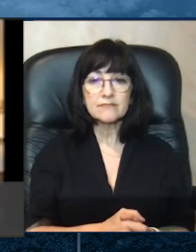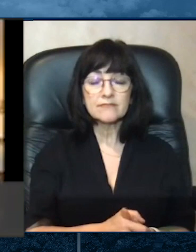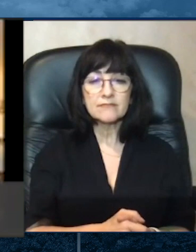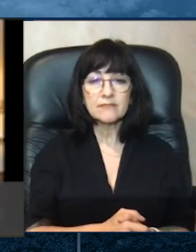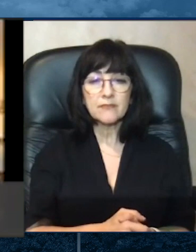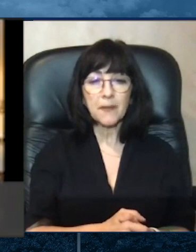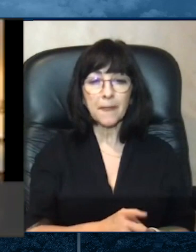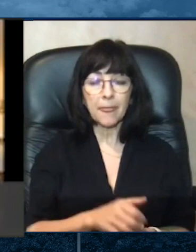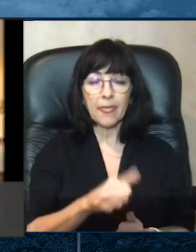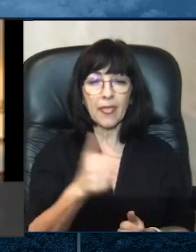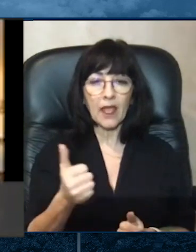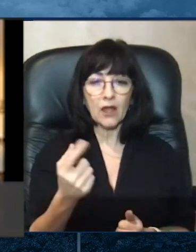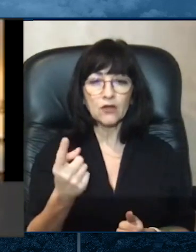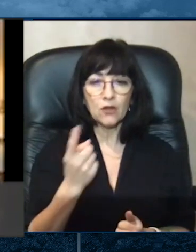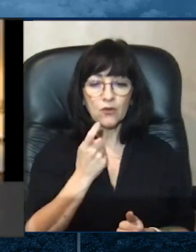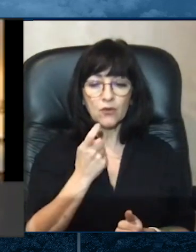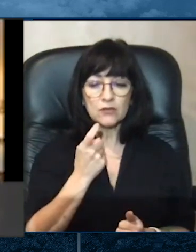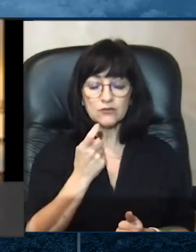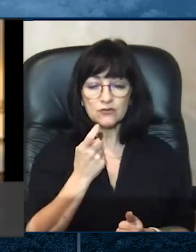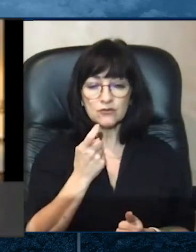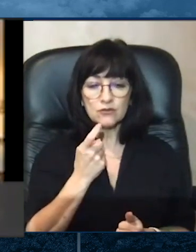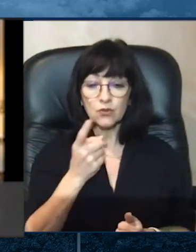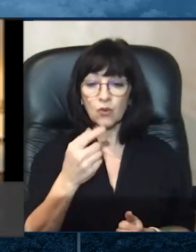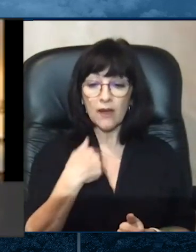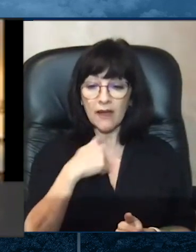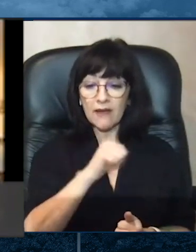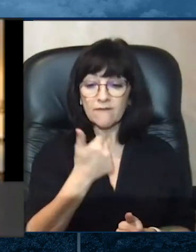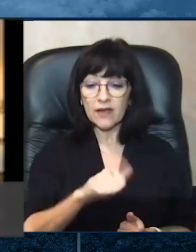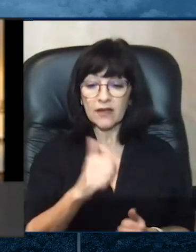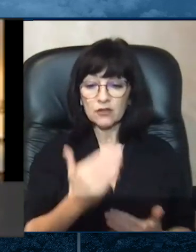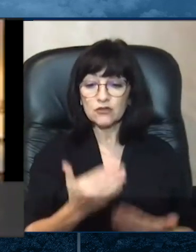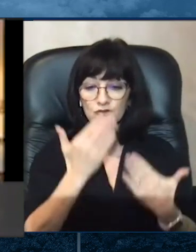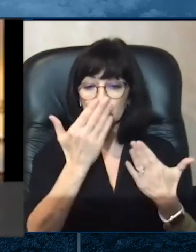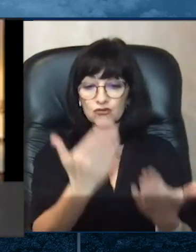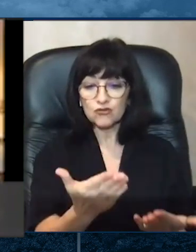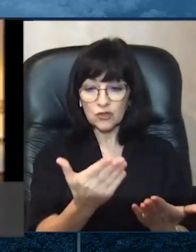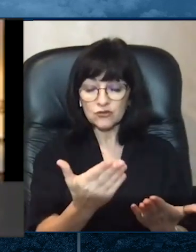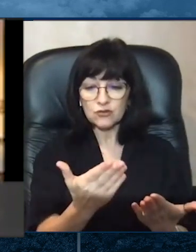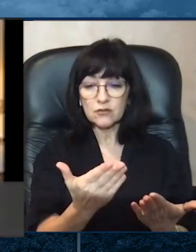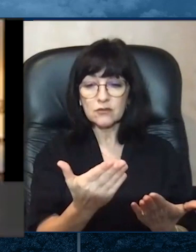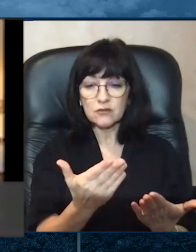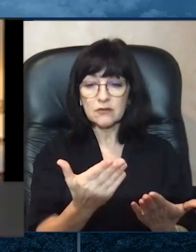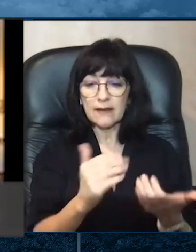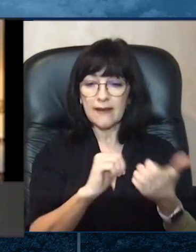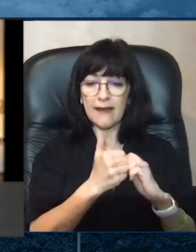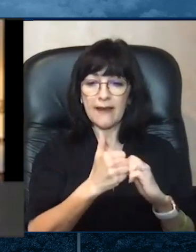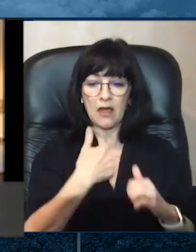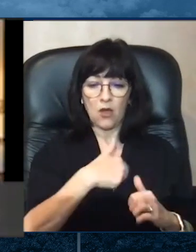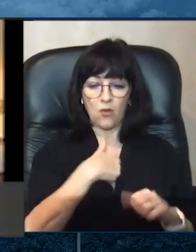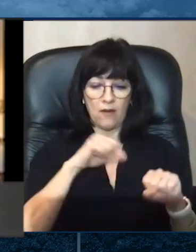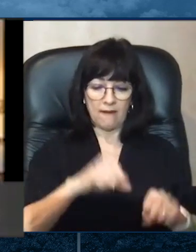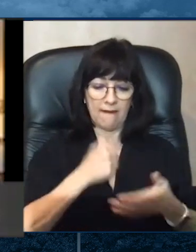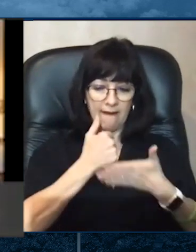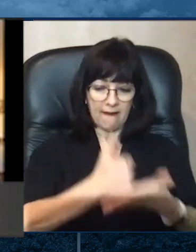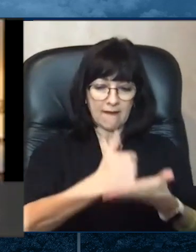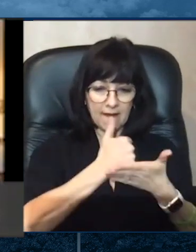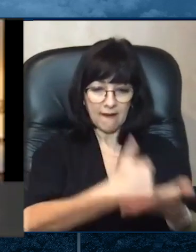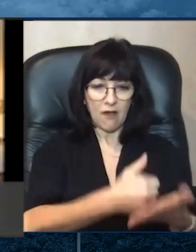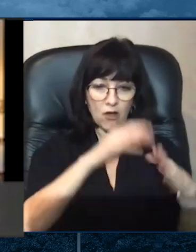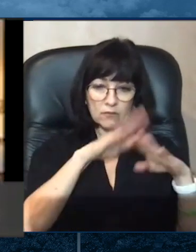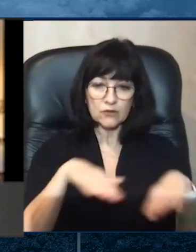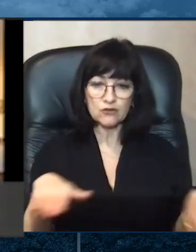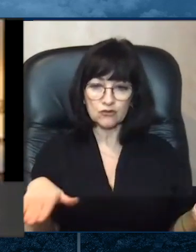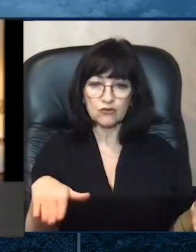nuestros niños mientras aprendizaje a distancia y atienden sus clases virtuales? Do you have any